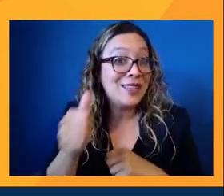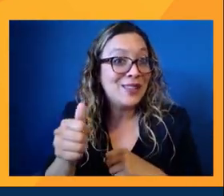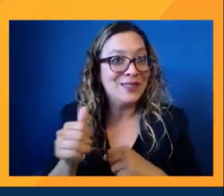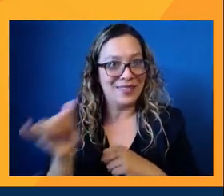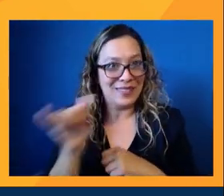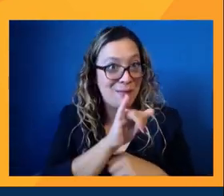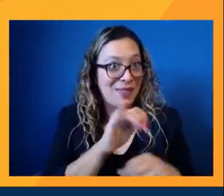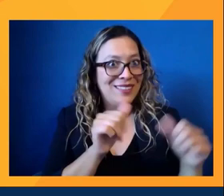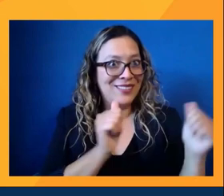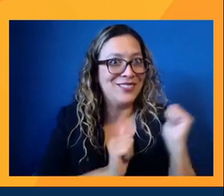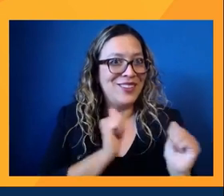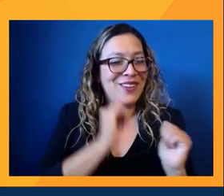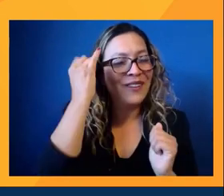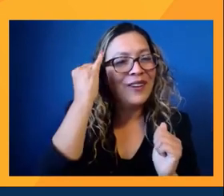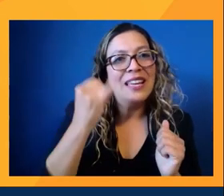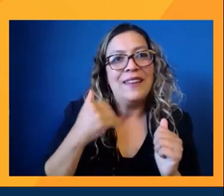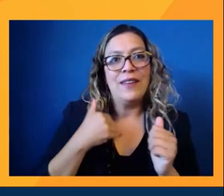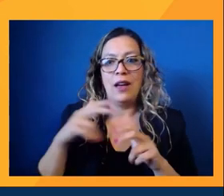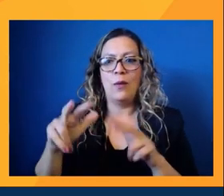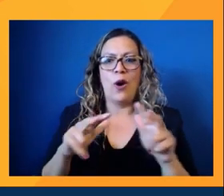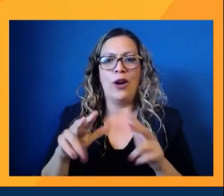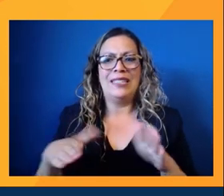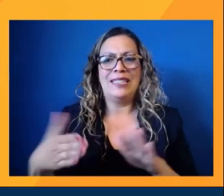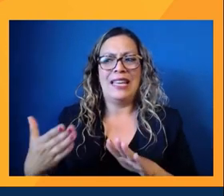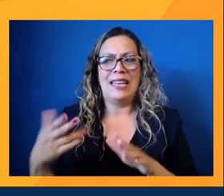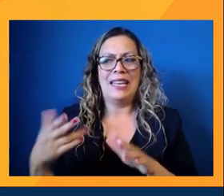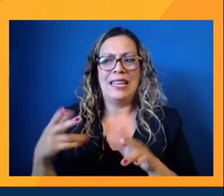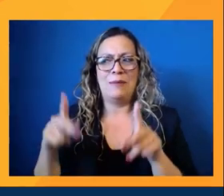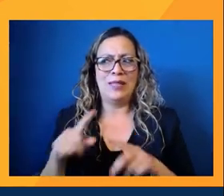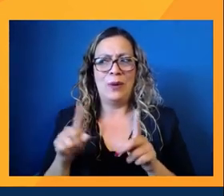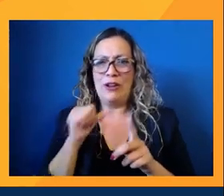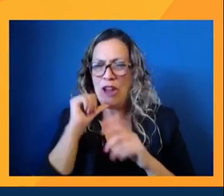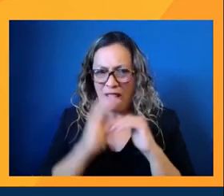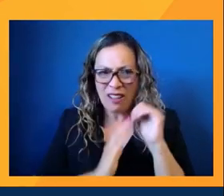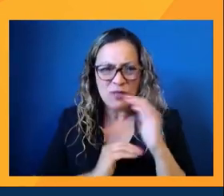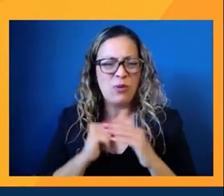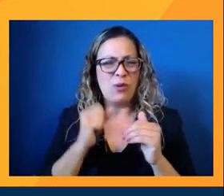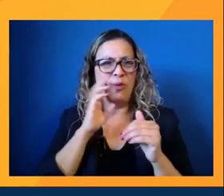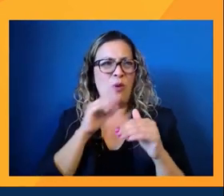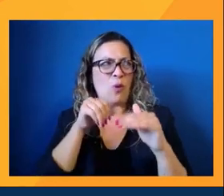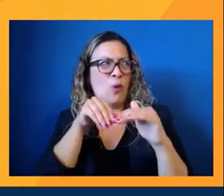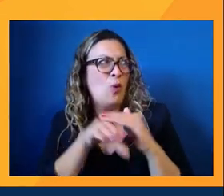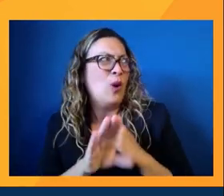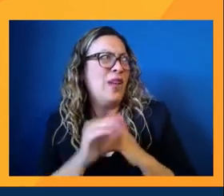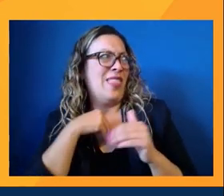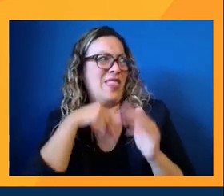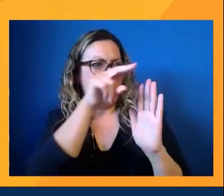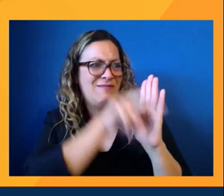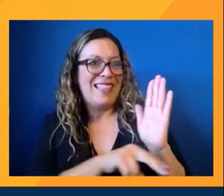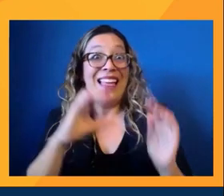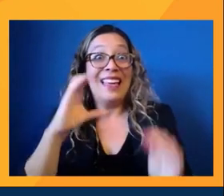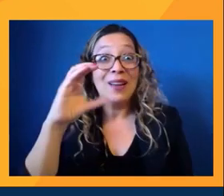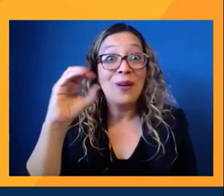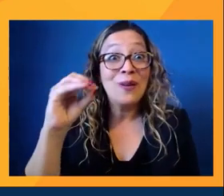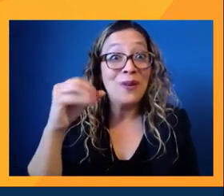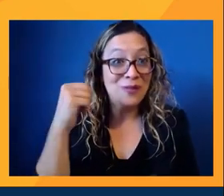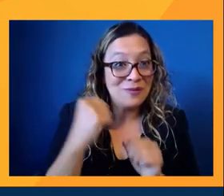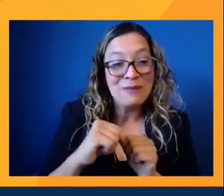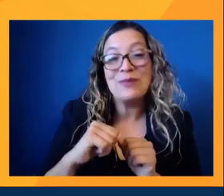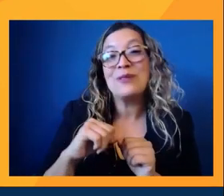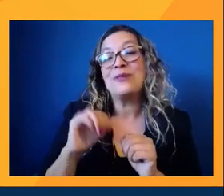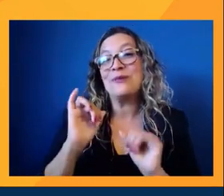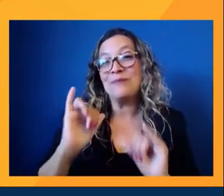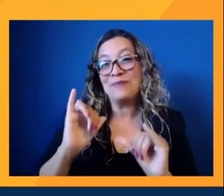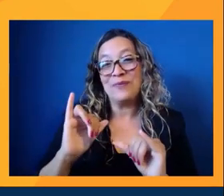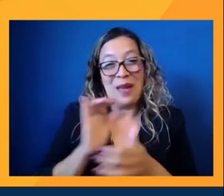like a walking dead in a culture that is not used to going to a cemetery to celebrate, like in Coco, for example, the movie Coco, it's